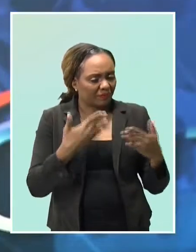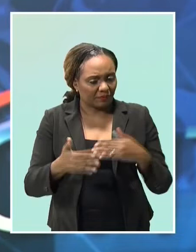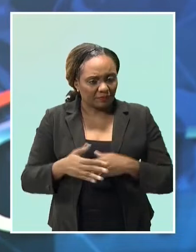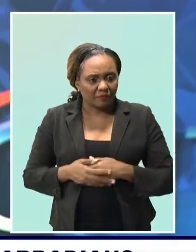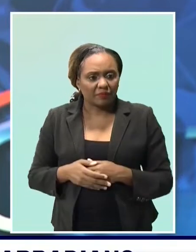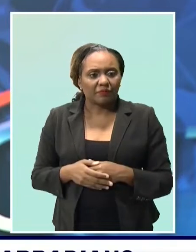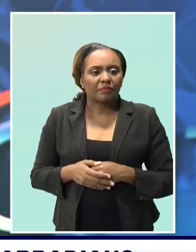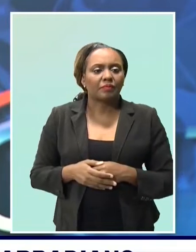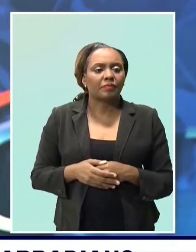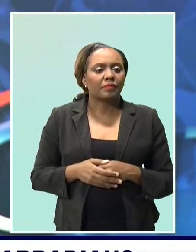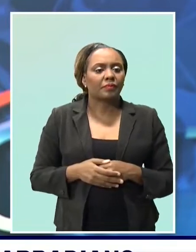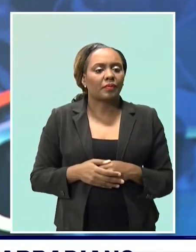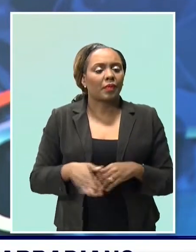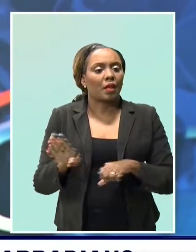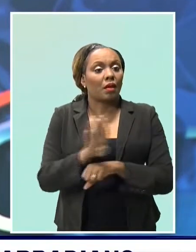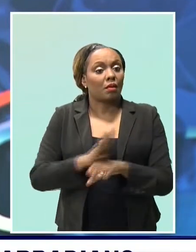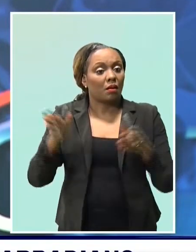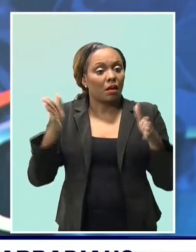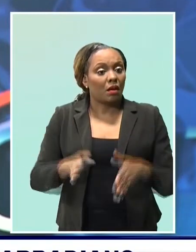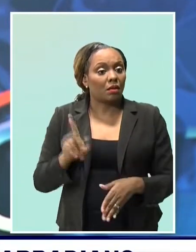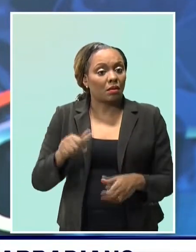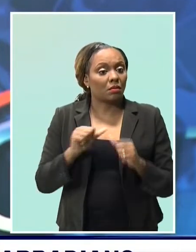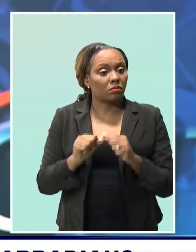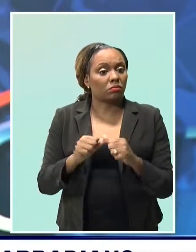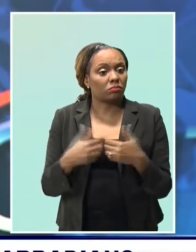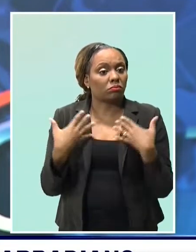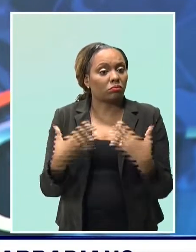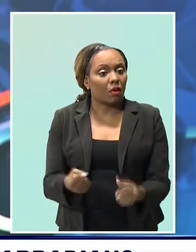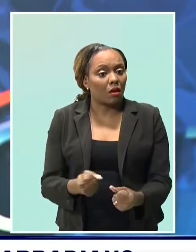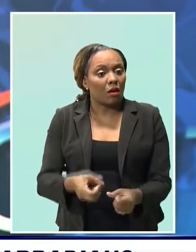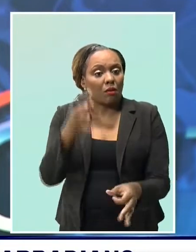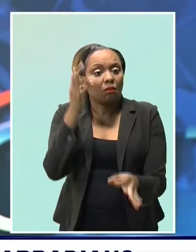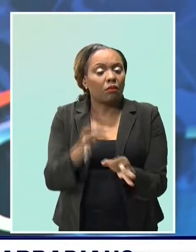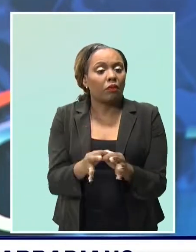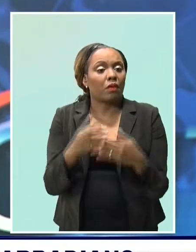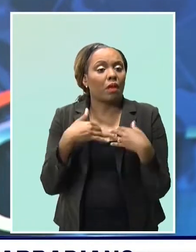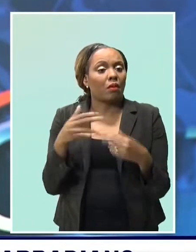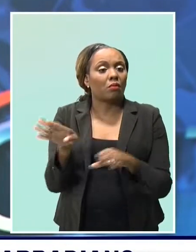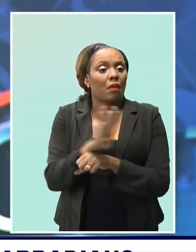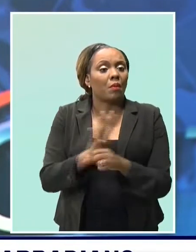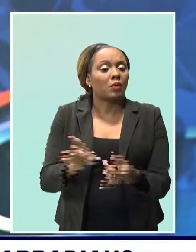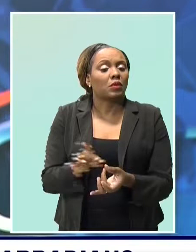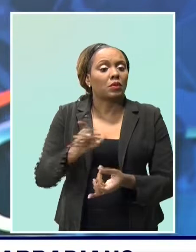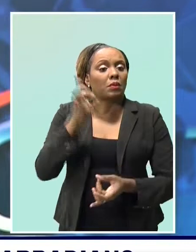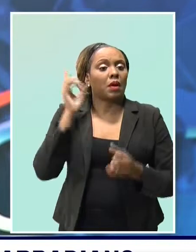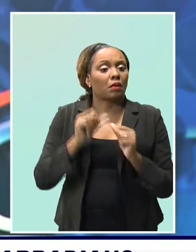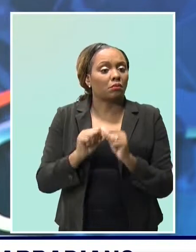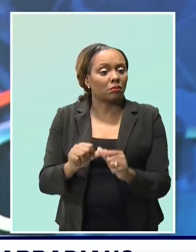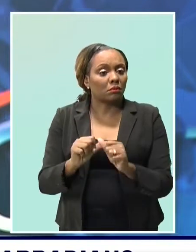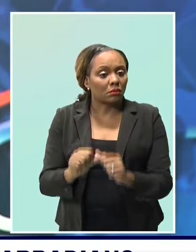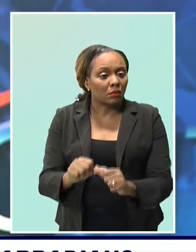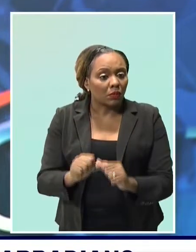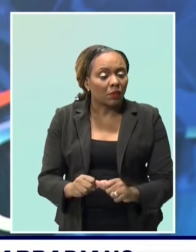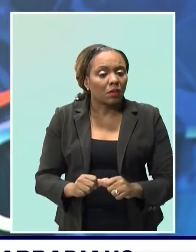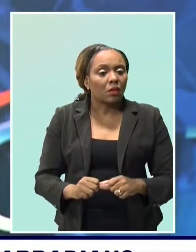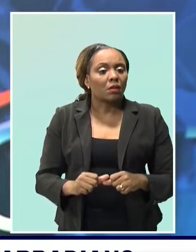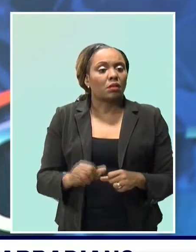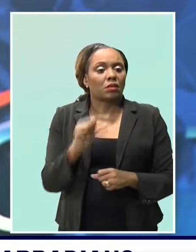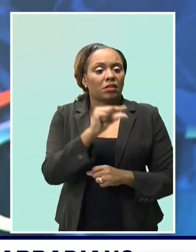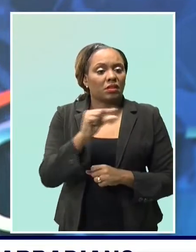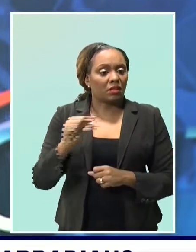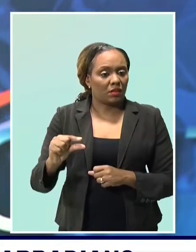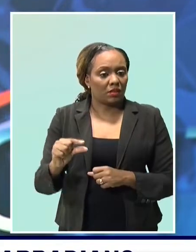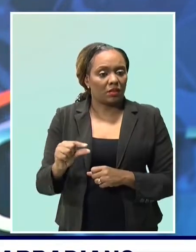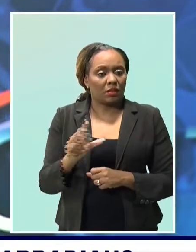Now, a call for Barbadians to remain strong, hold faith, and keep the Bajan spirit alive as Barbados combats the threats posed by COVID